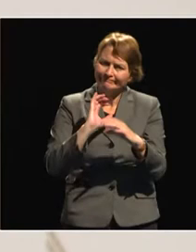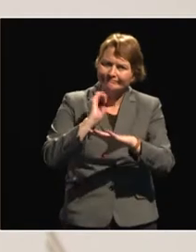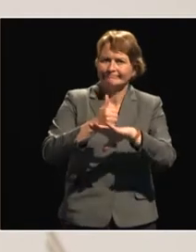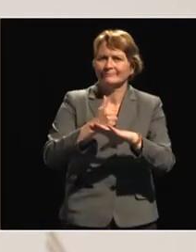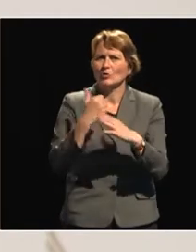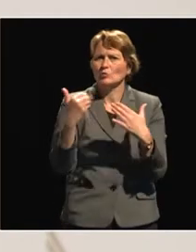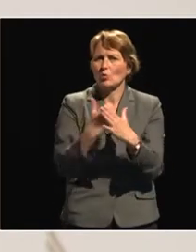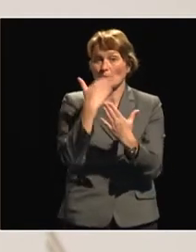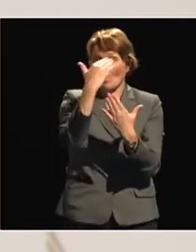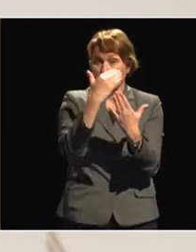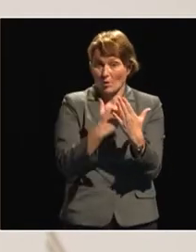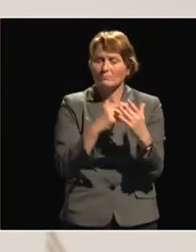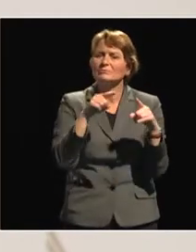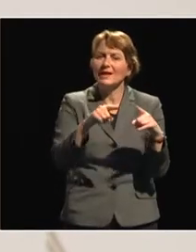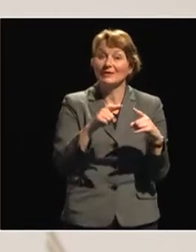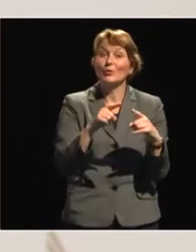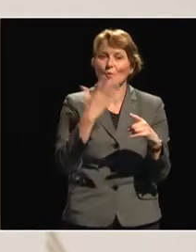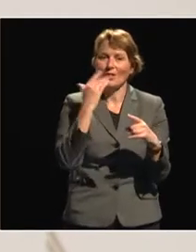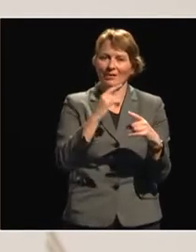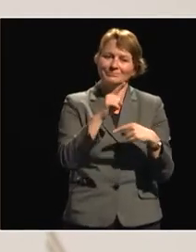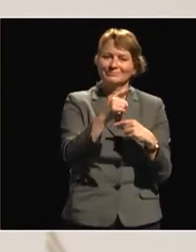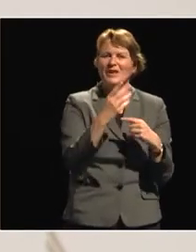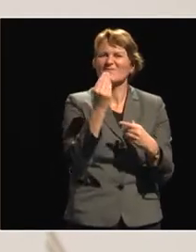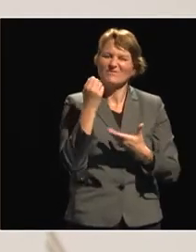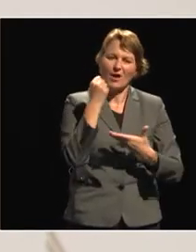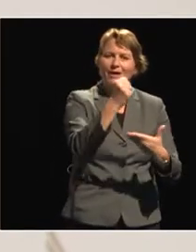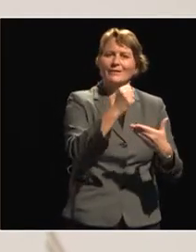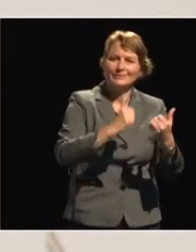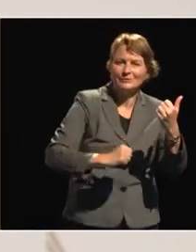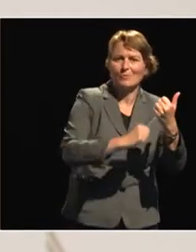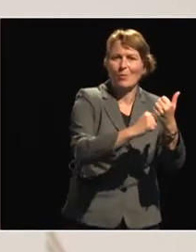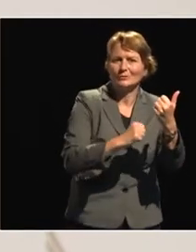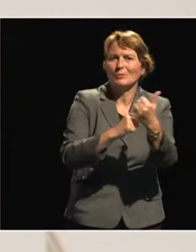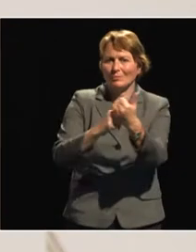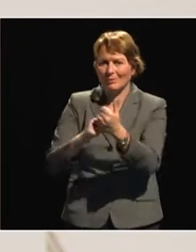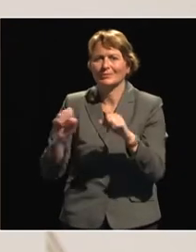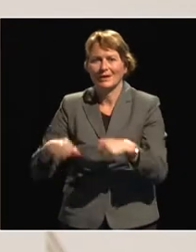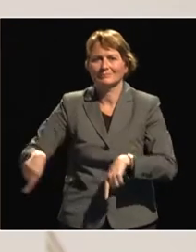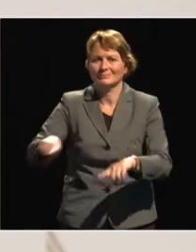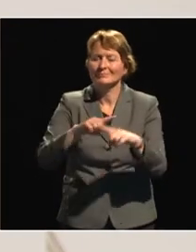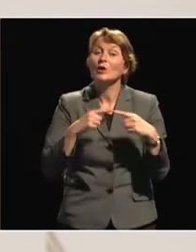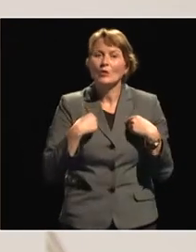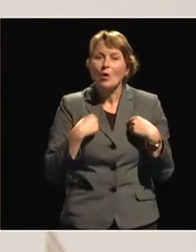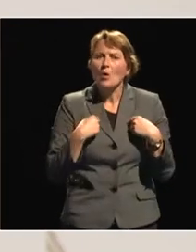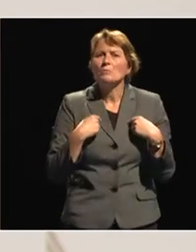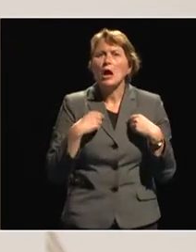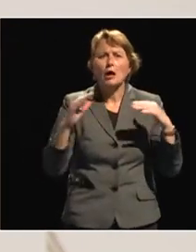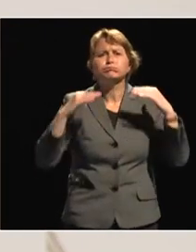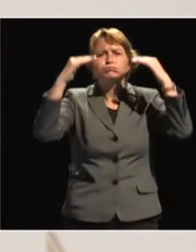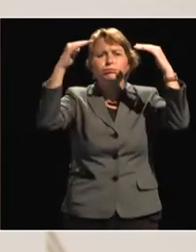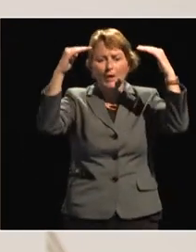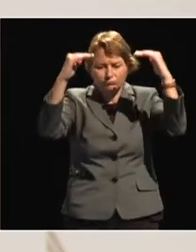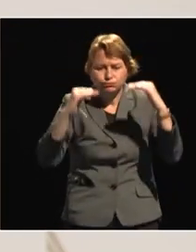financing, could be accessible to the local community.